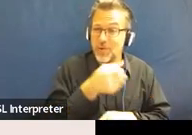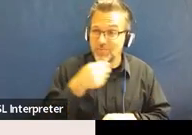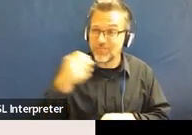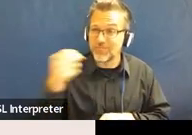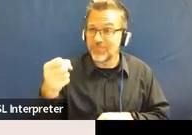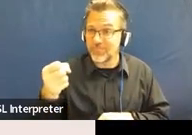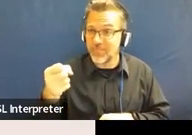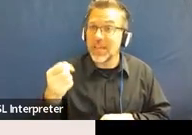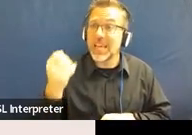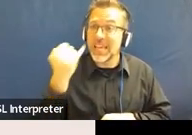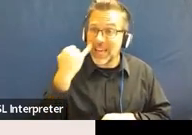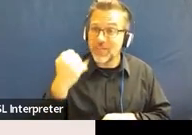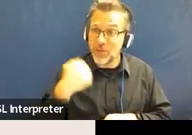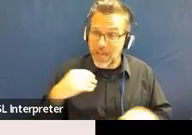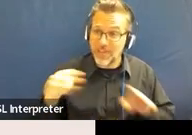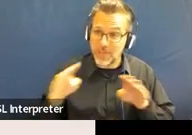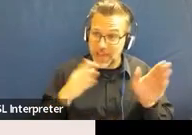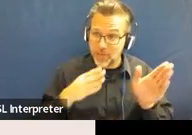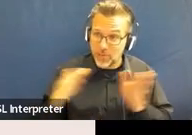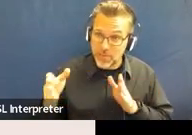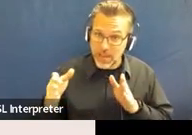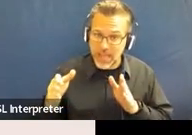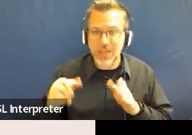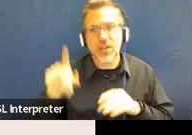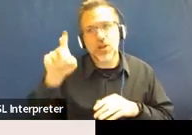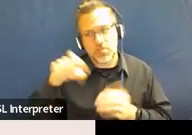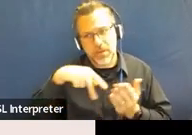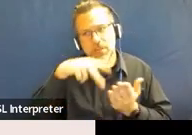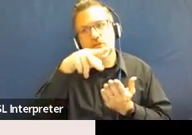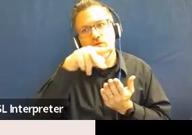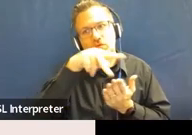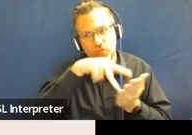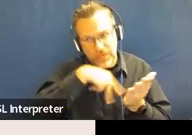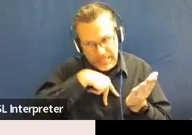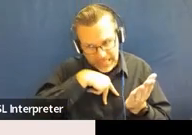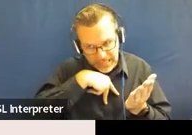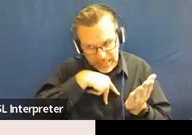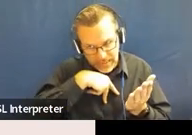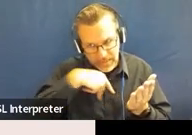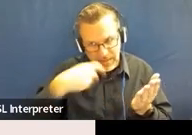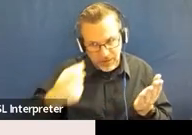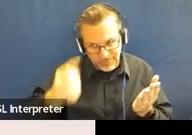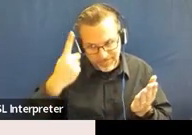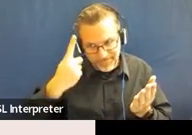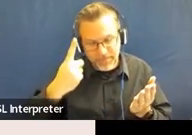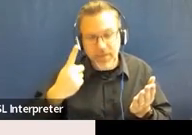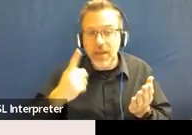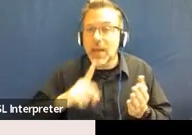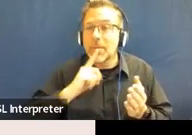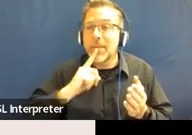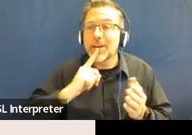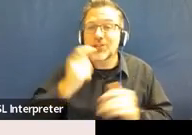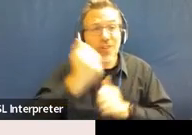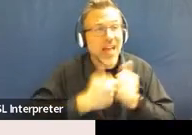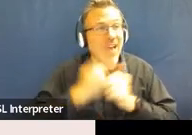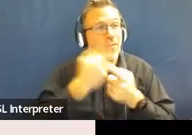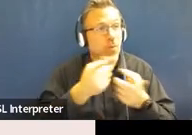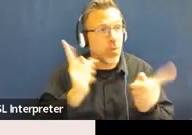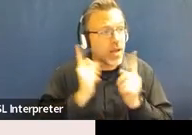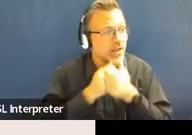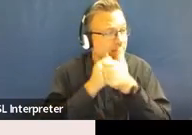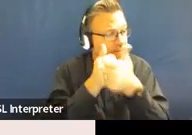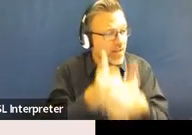plan, you must really review it. Make sure, again, like I mentioned earlier, that everybody is implementing it with fidelity,